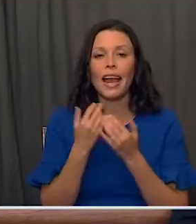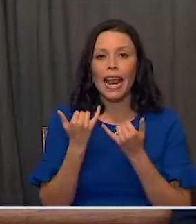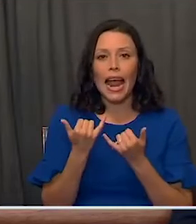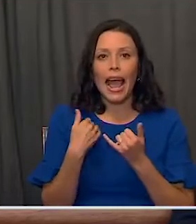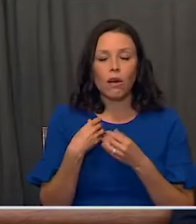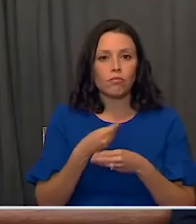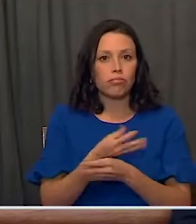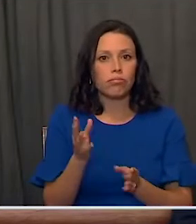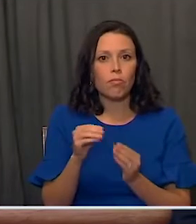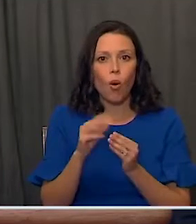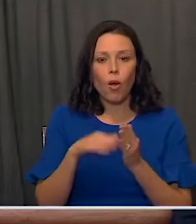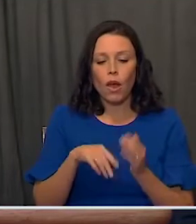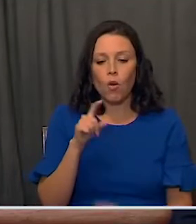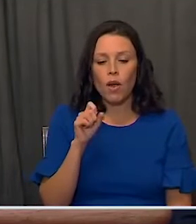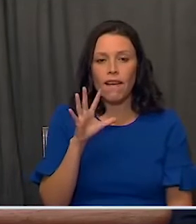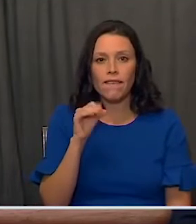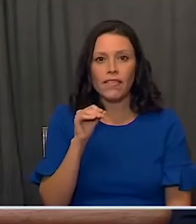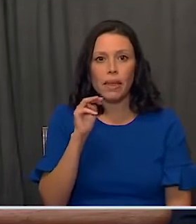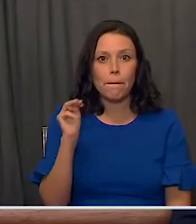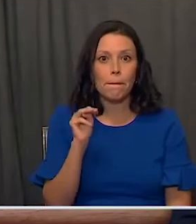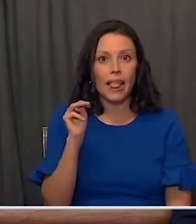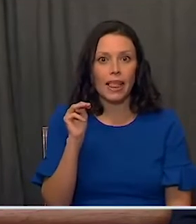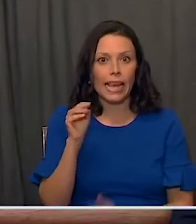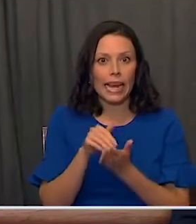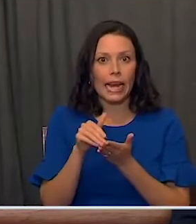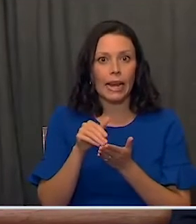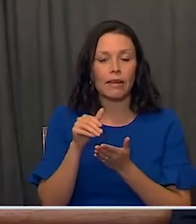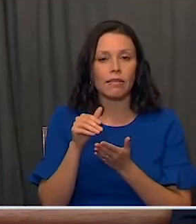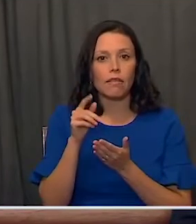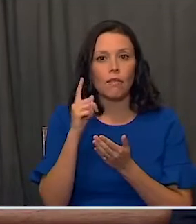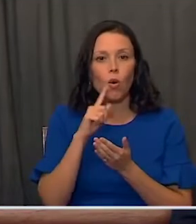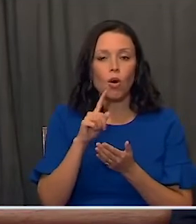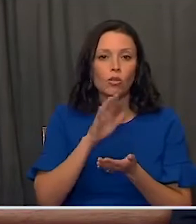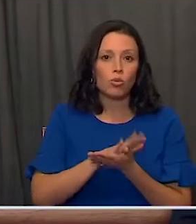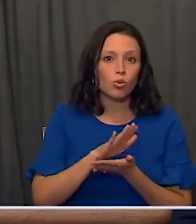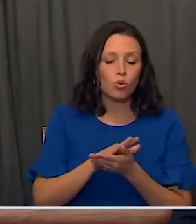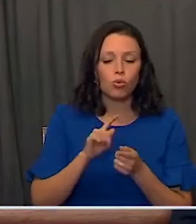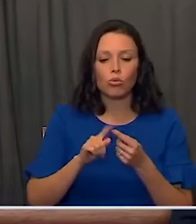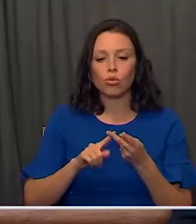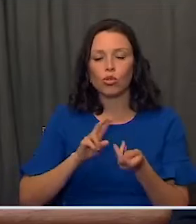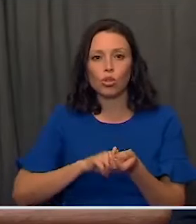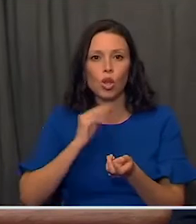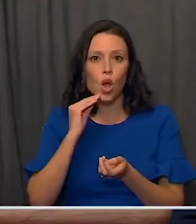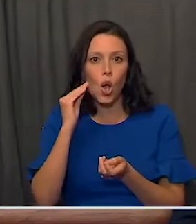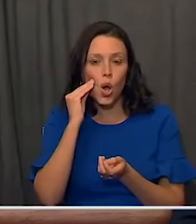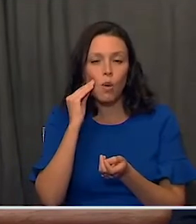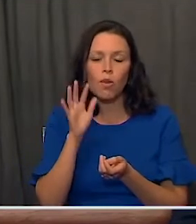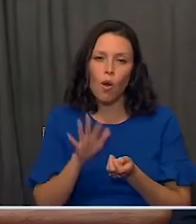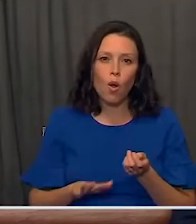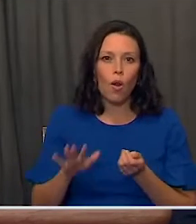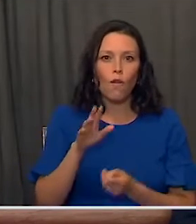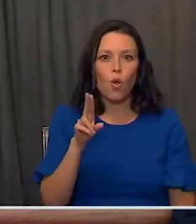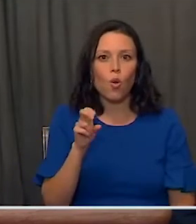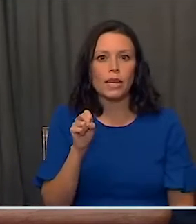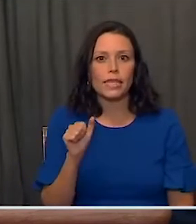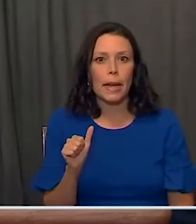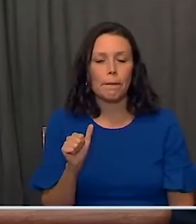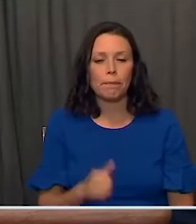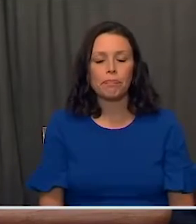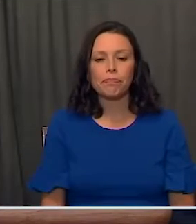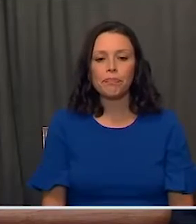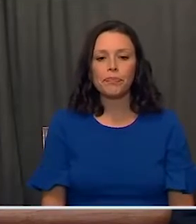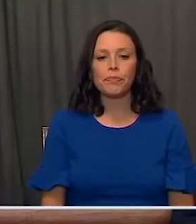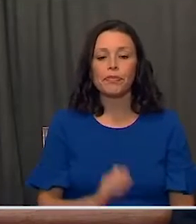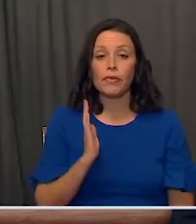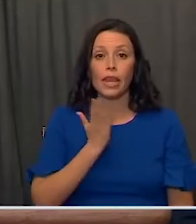distributing more than 150 million Binax tests to schools and nursing homes around America as we speak. Our mobilization